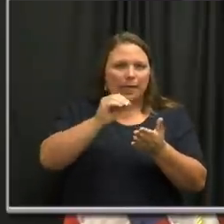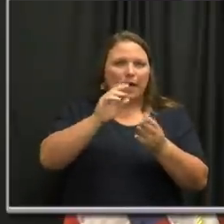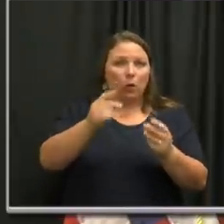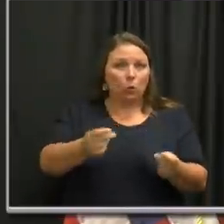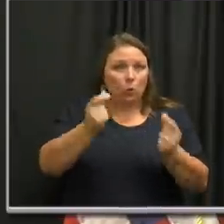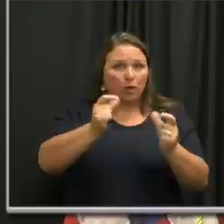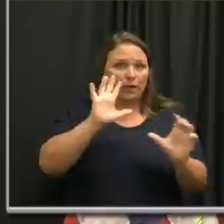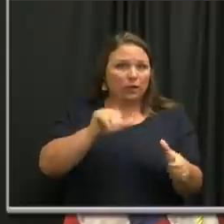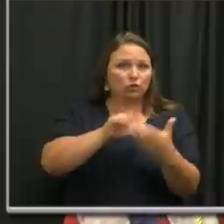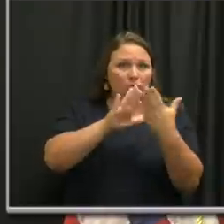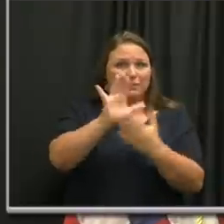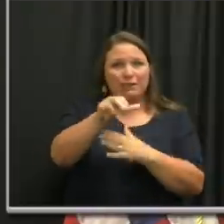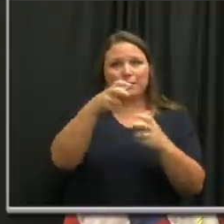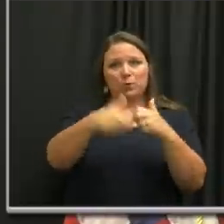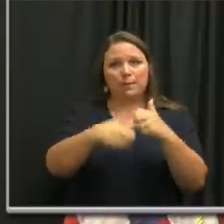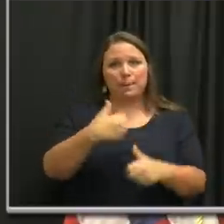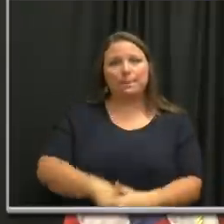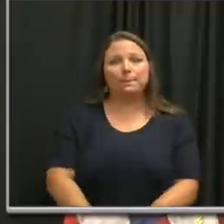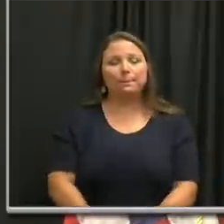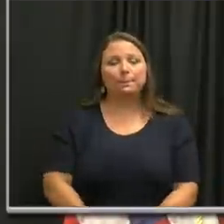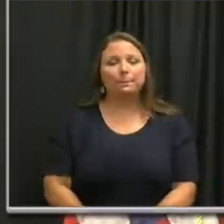um, addressing this. So thank you.